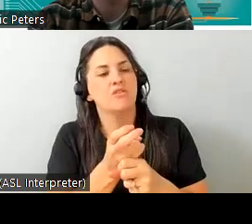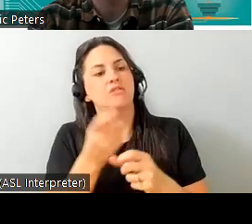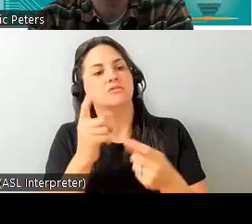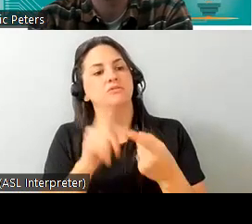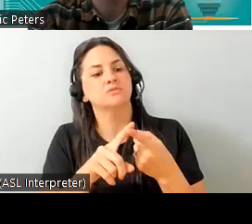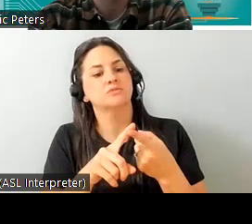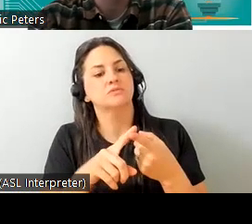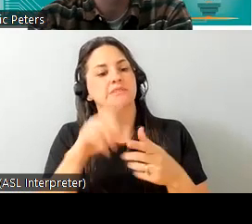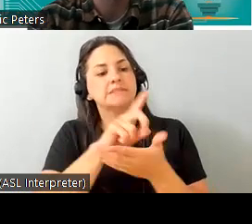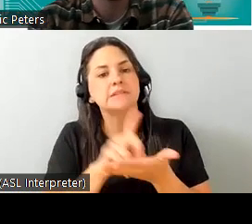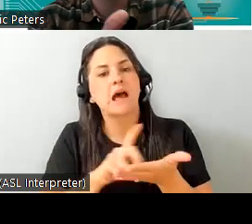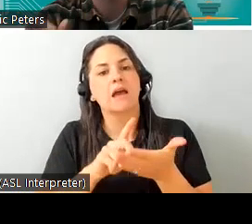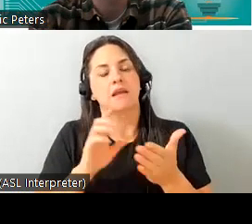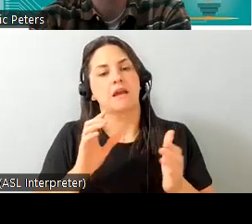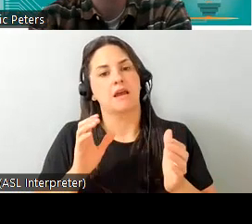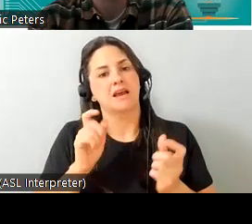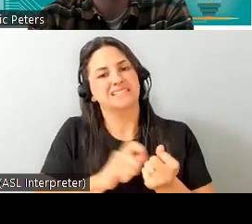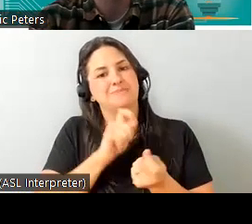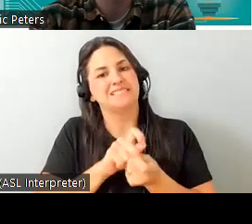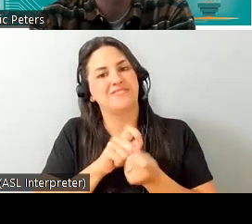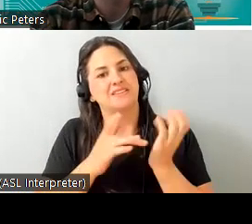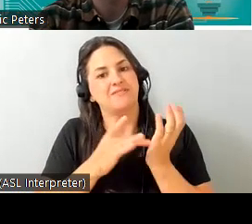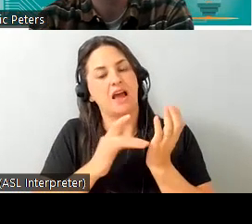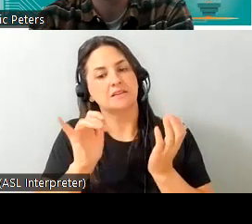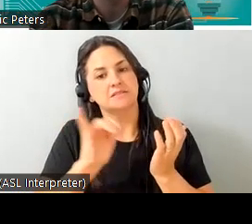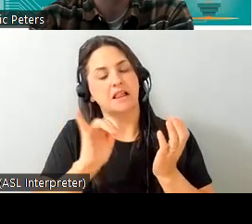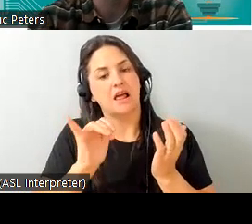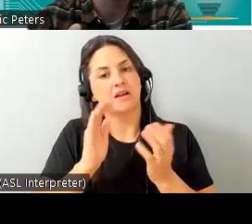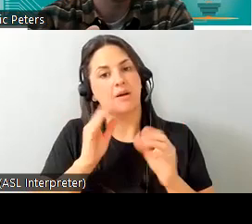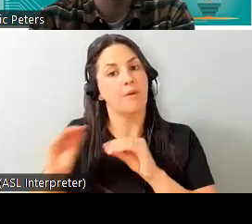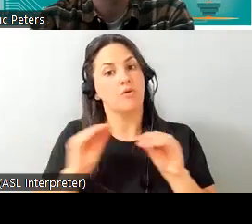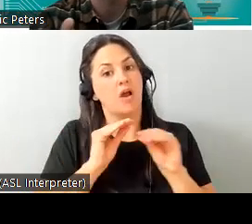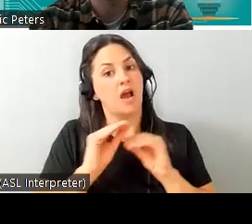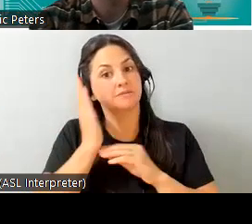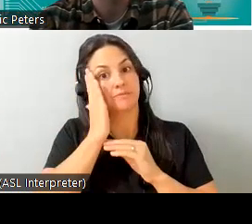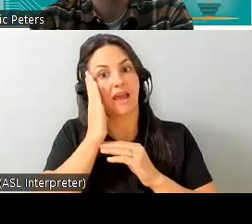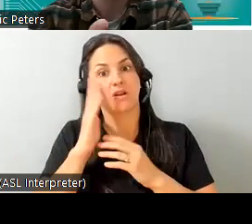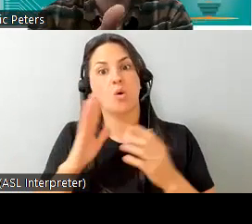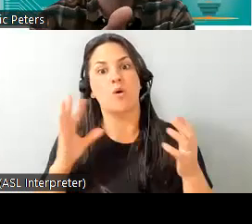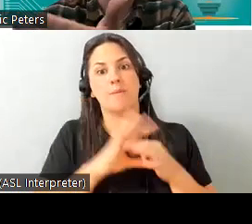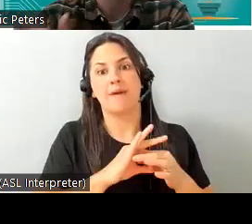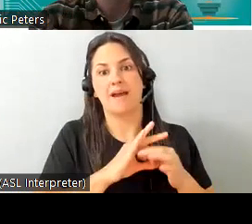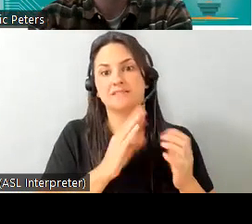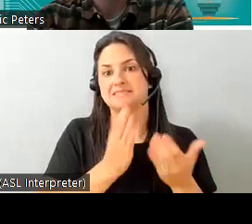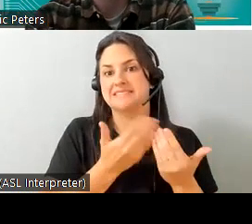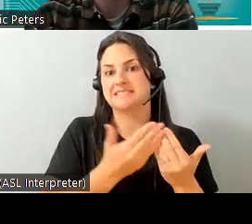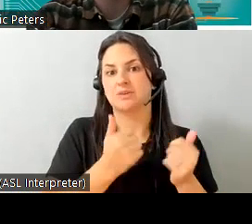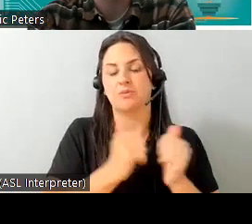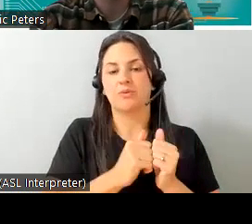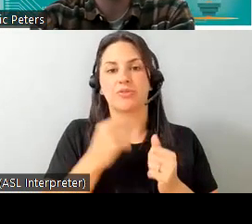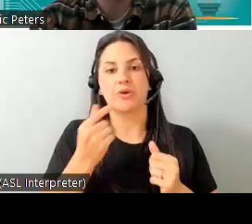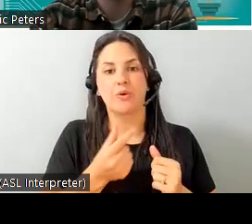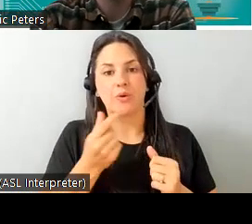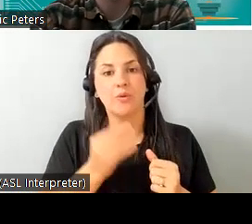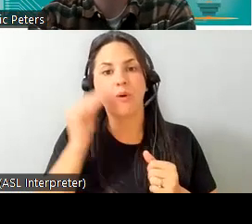design a custom device like a motorized bed controller that's going to play nicely with your google home your amazon alexa etc and